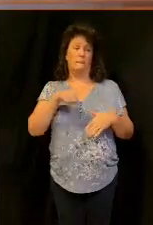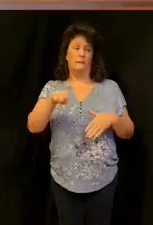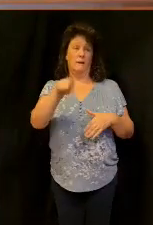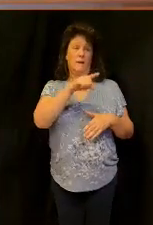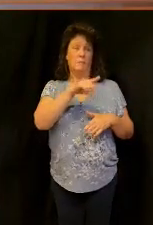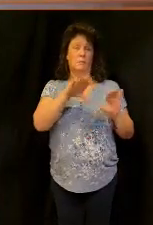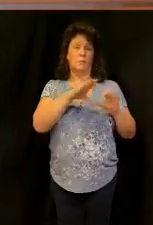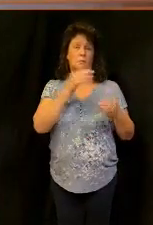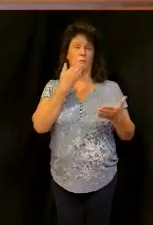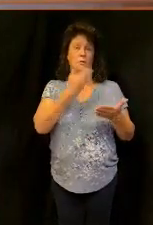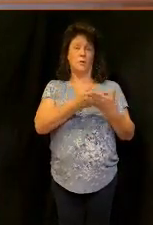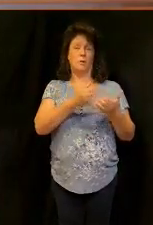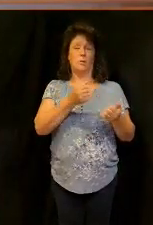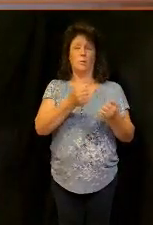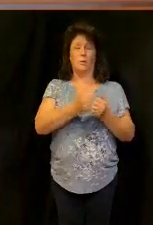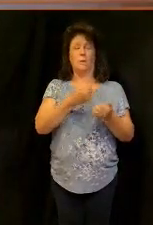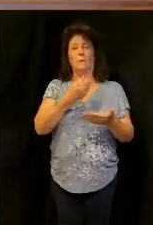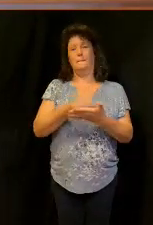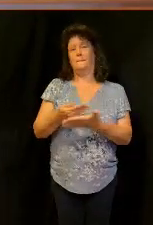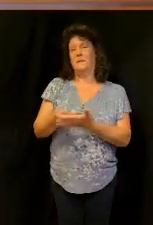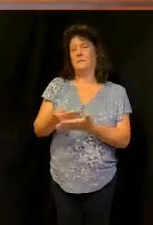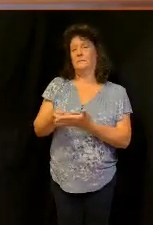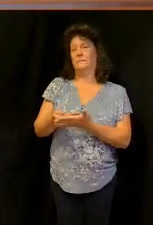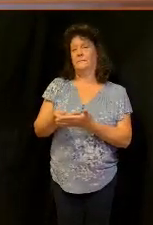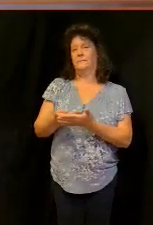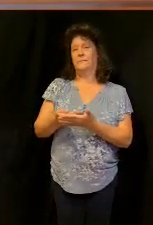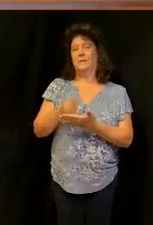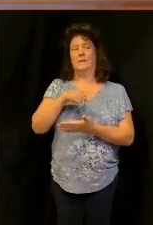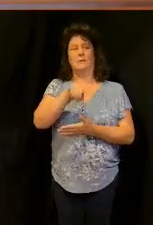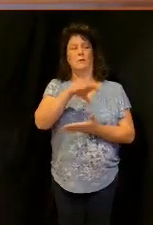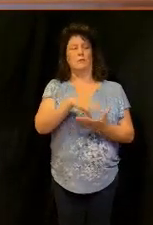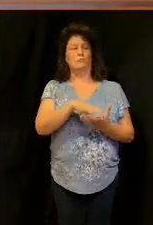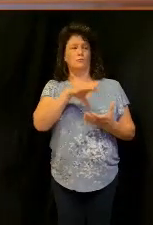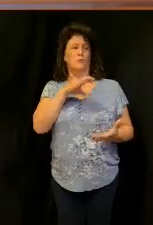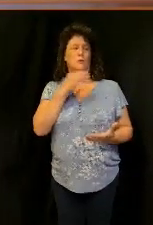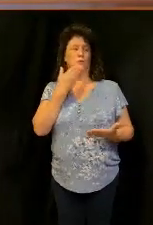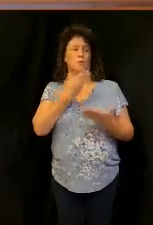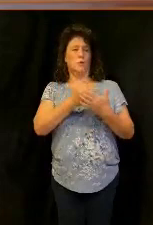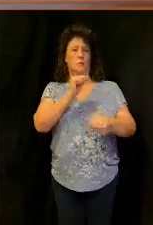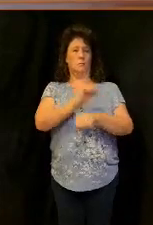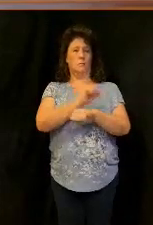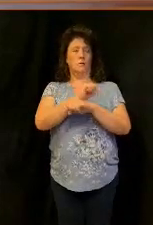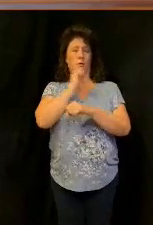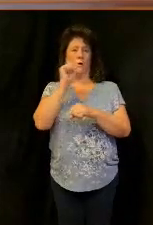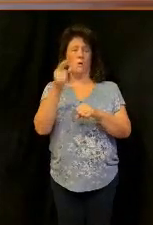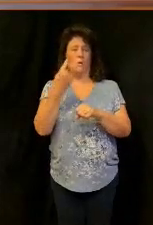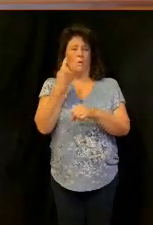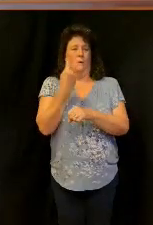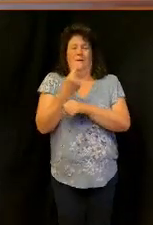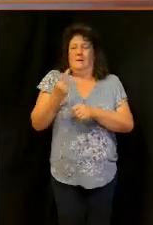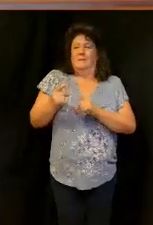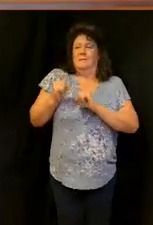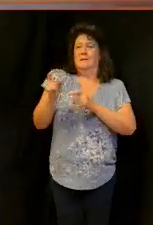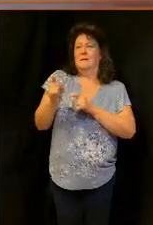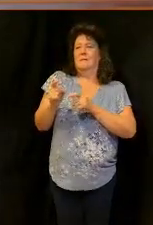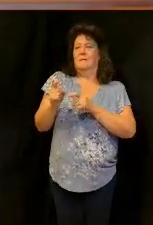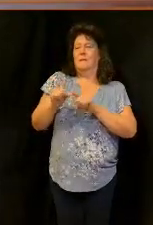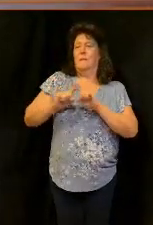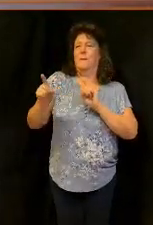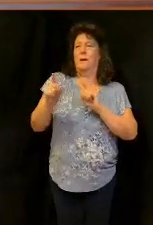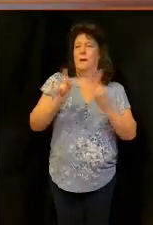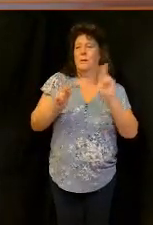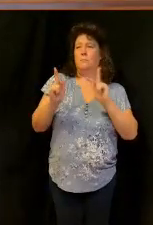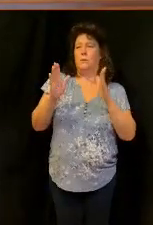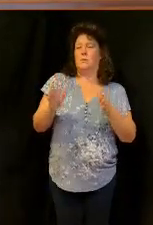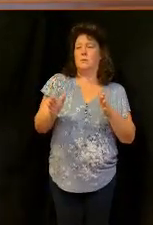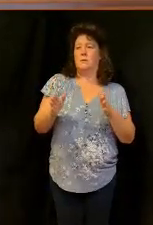good with their finances let them be rich in good works don't just give but also be a person that's rich in good